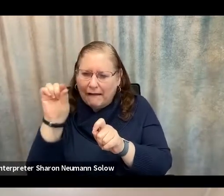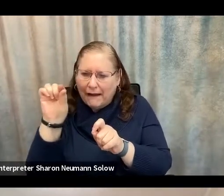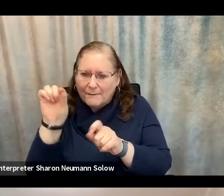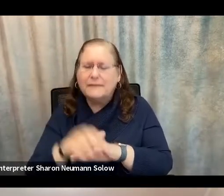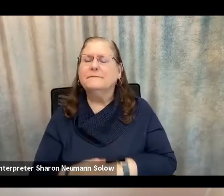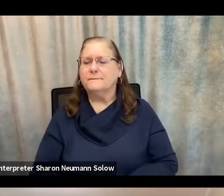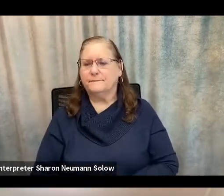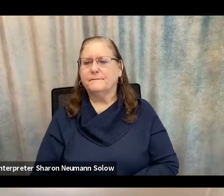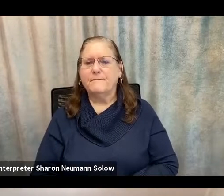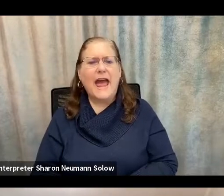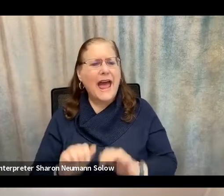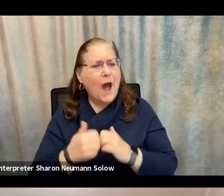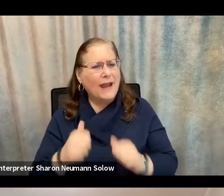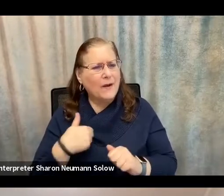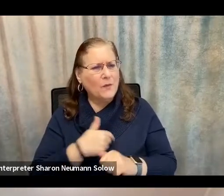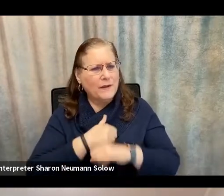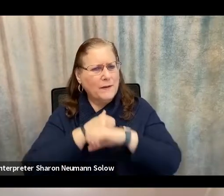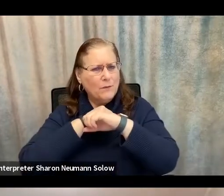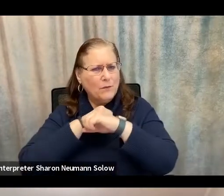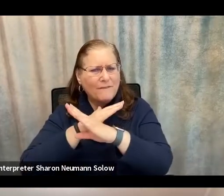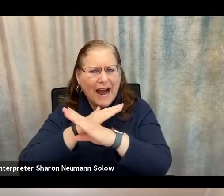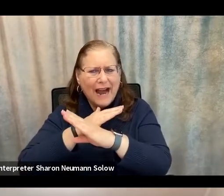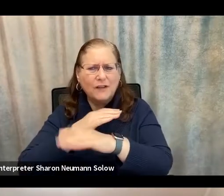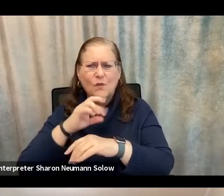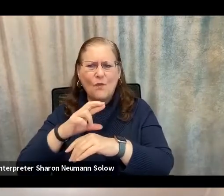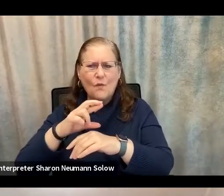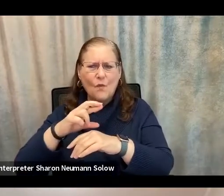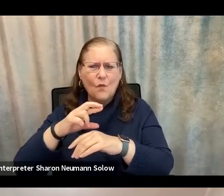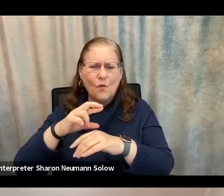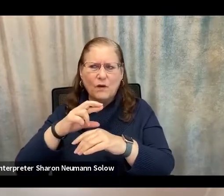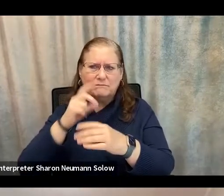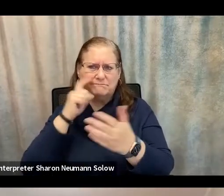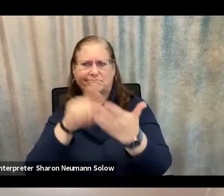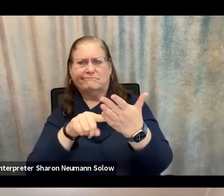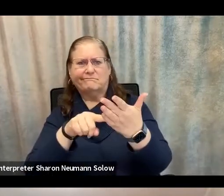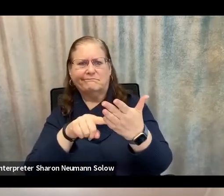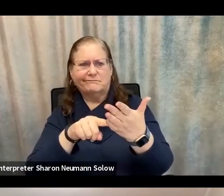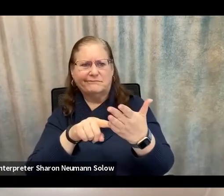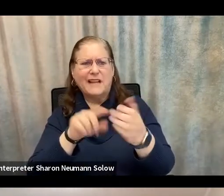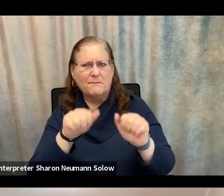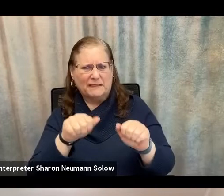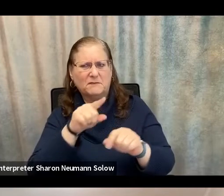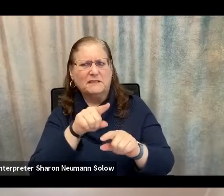possibly prevent that from happening, or at least stop it, identify possible fraud schemes?